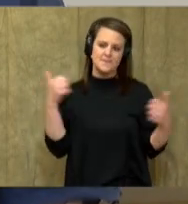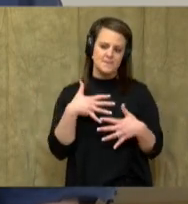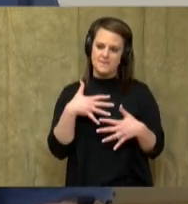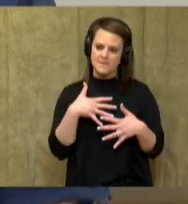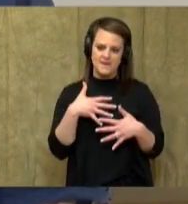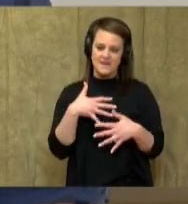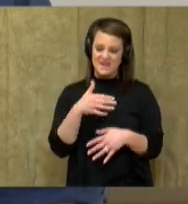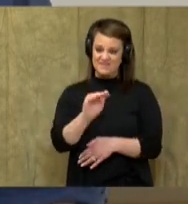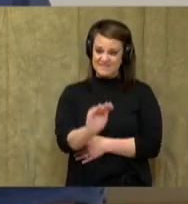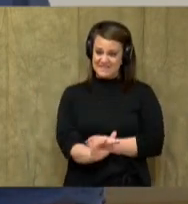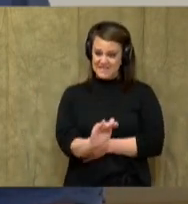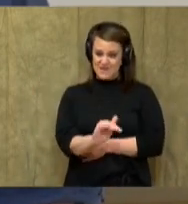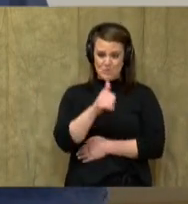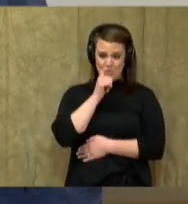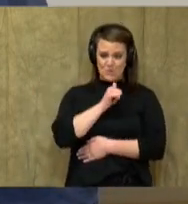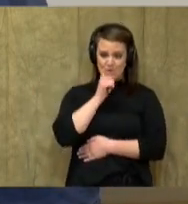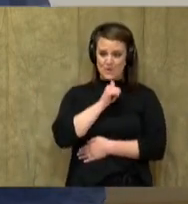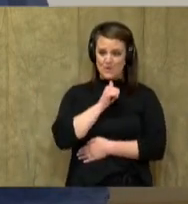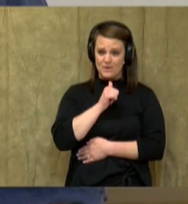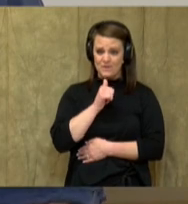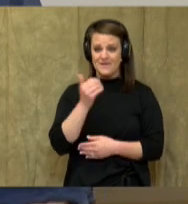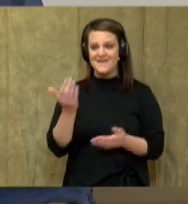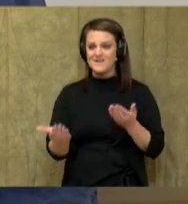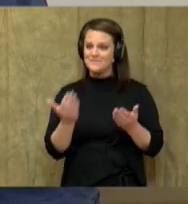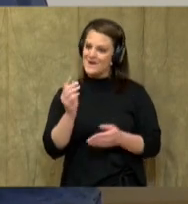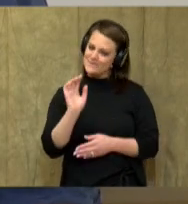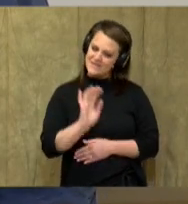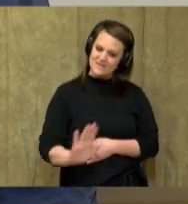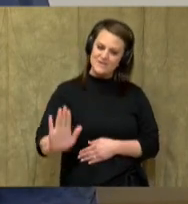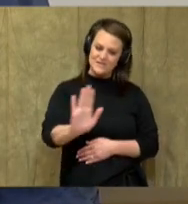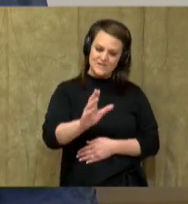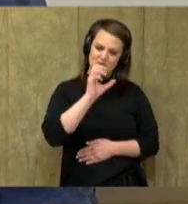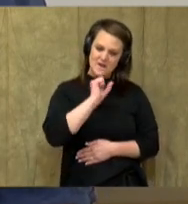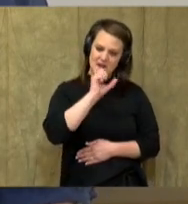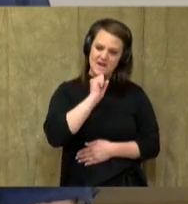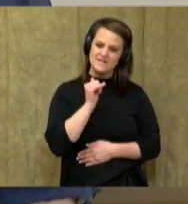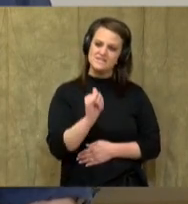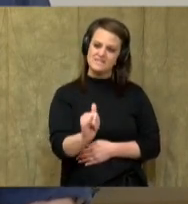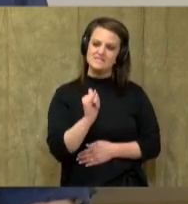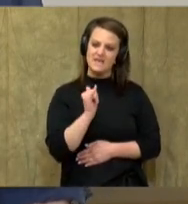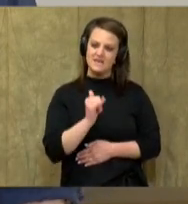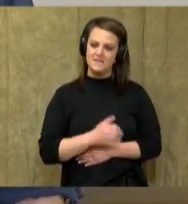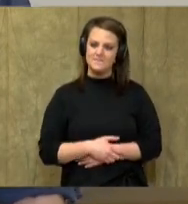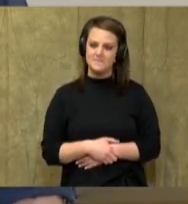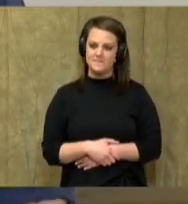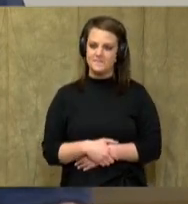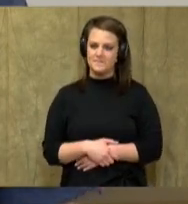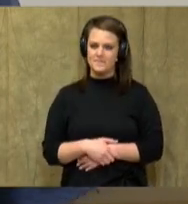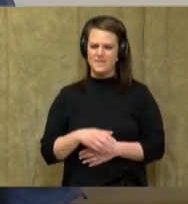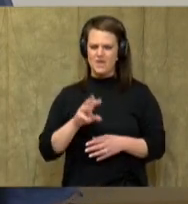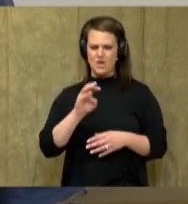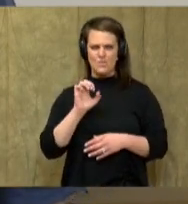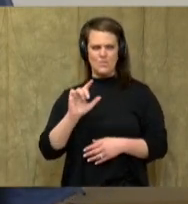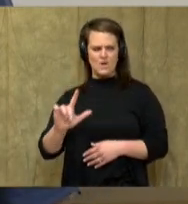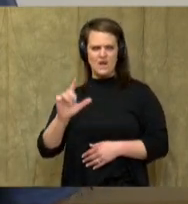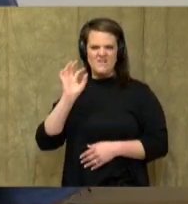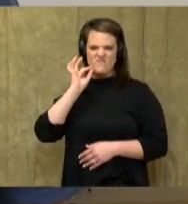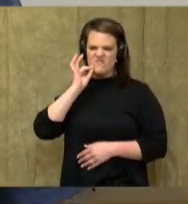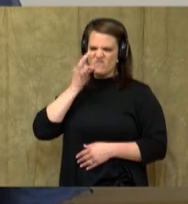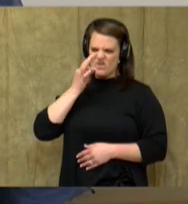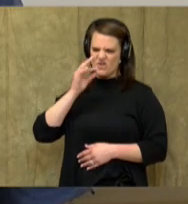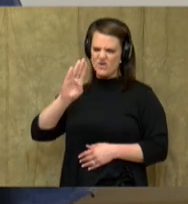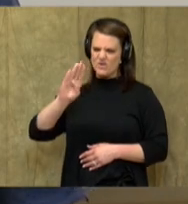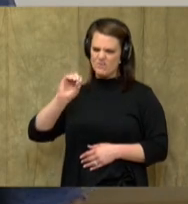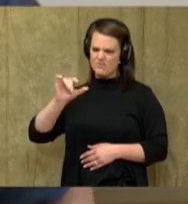and I was just a little girl at the time. Probably around your age, actually. Well, if this is fruit in a